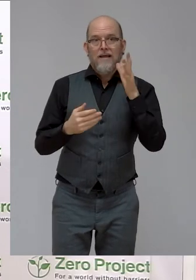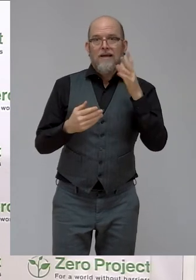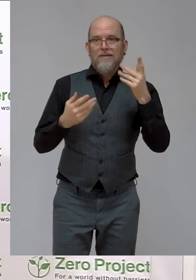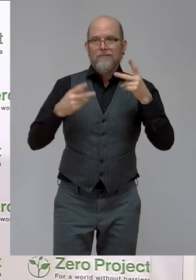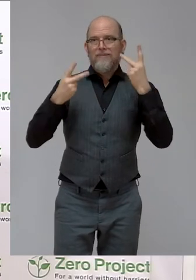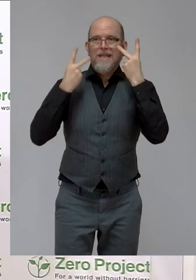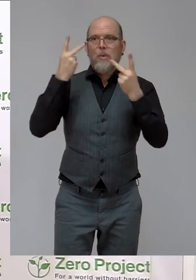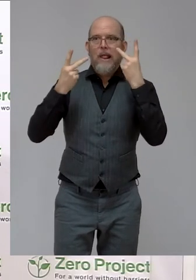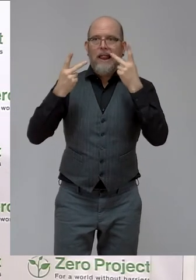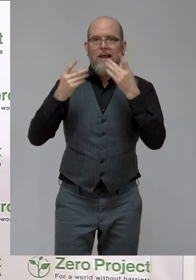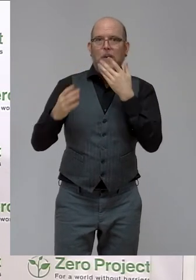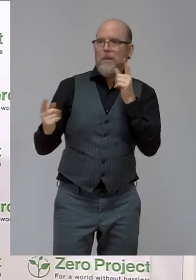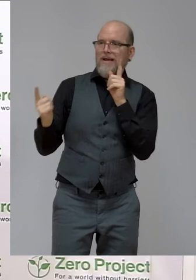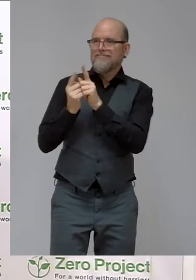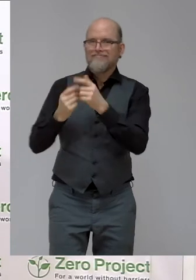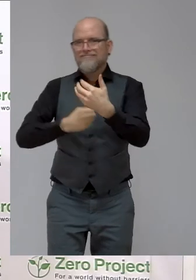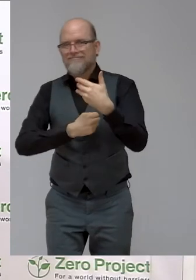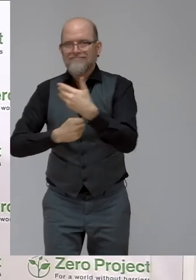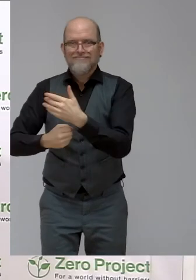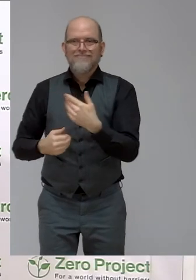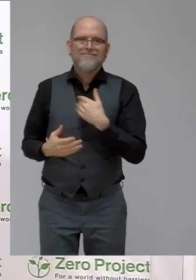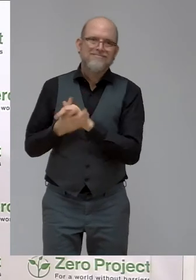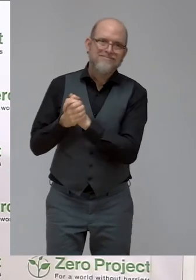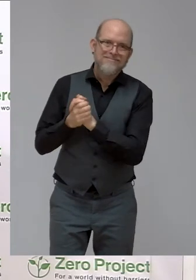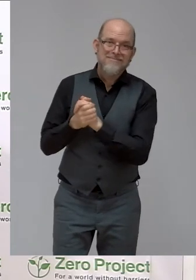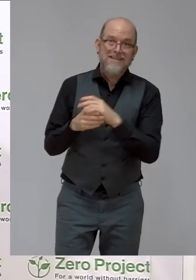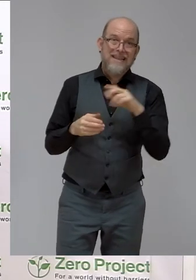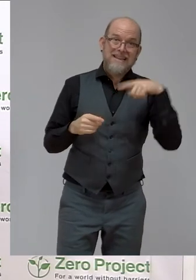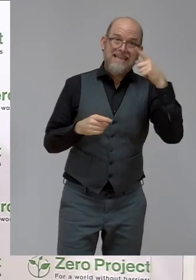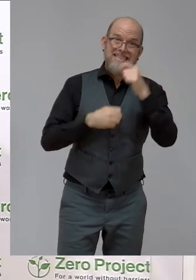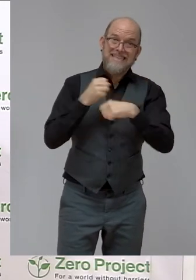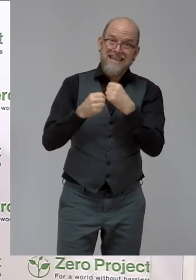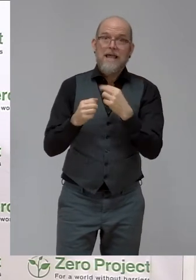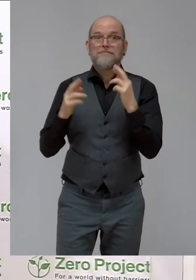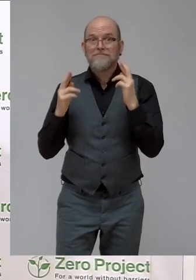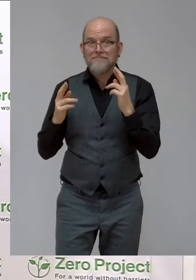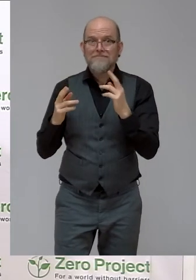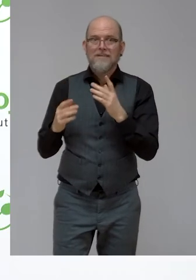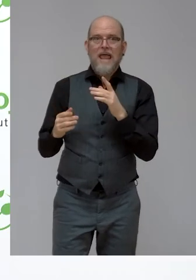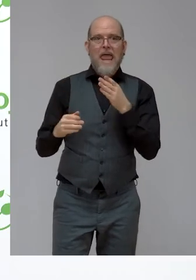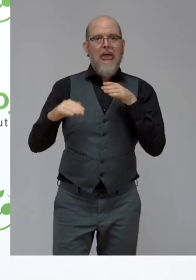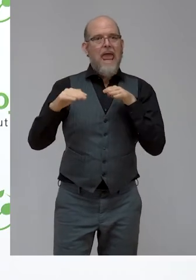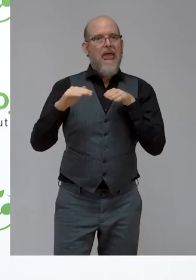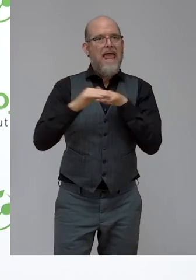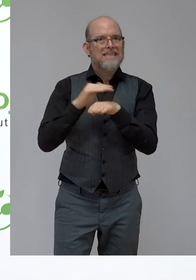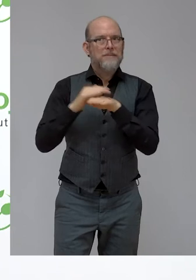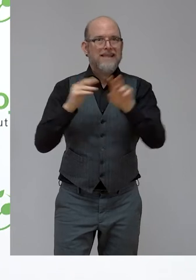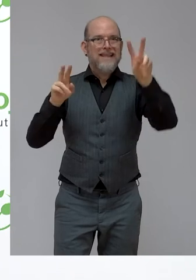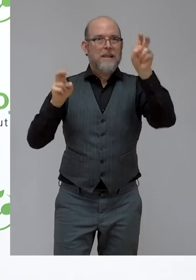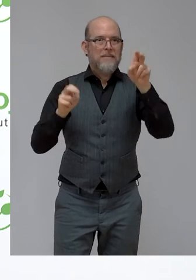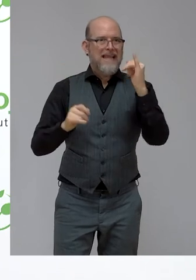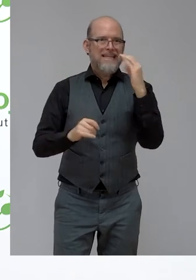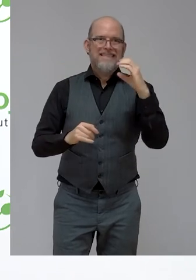said also reflect to the next year of the Zero Project, which will again be on accessibility with a focus on ICT. So I'm really